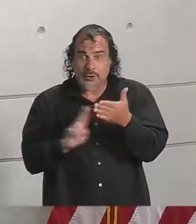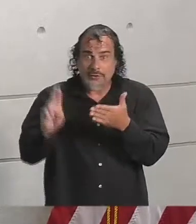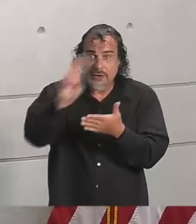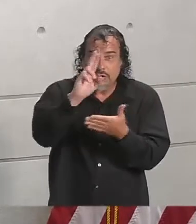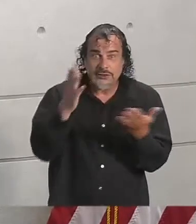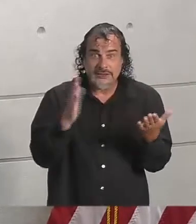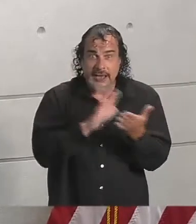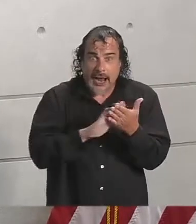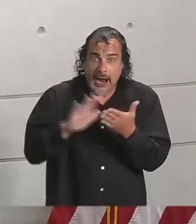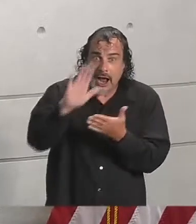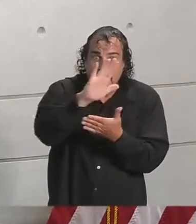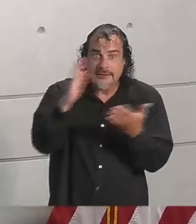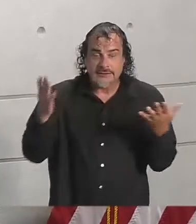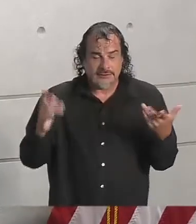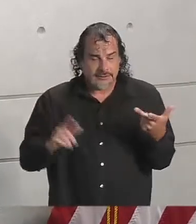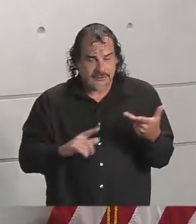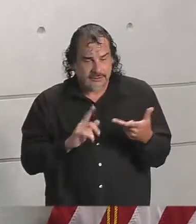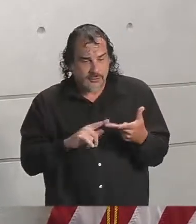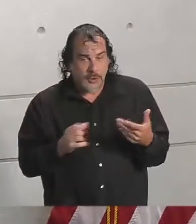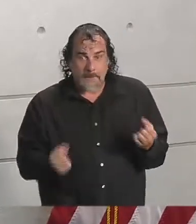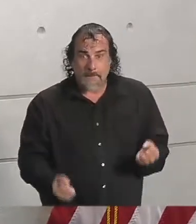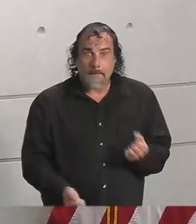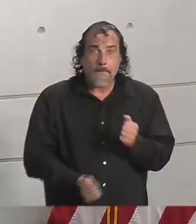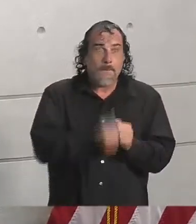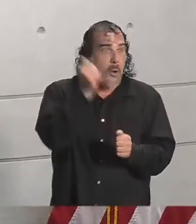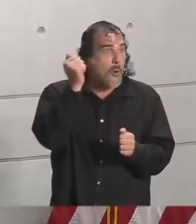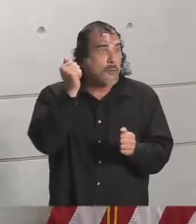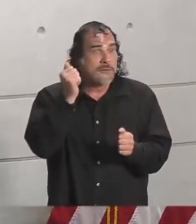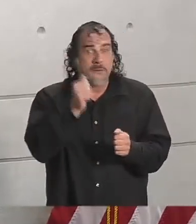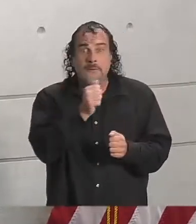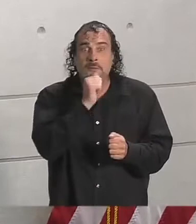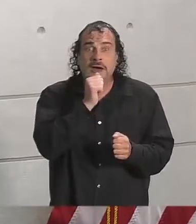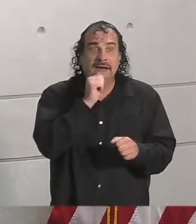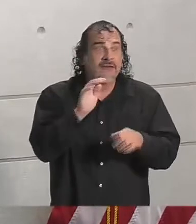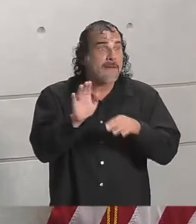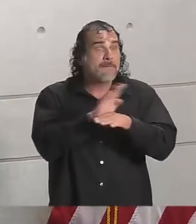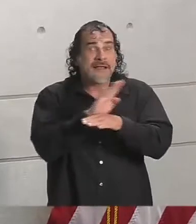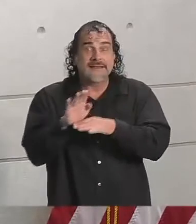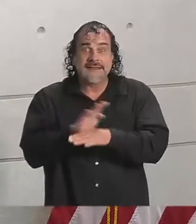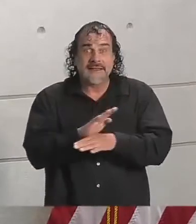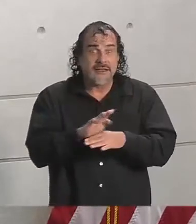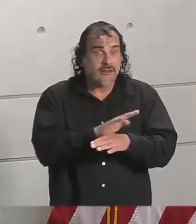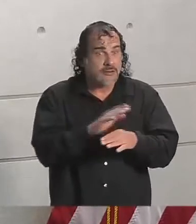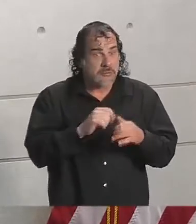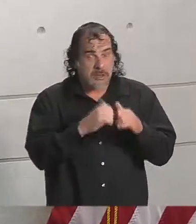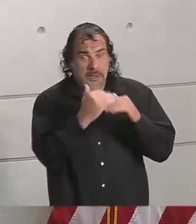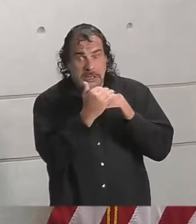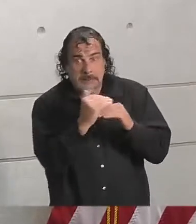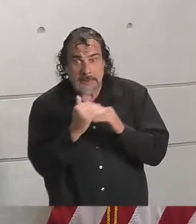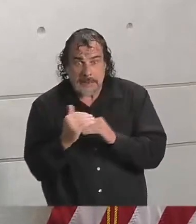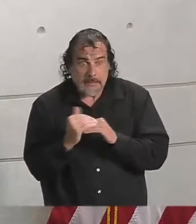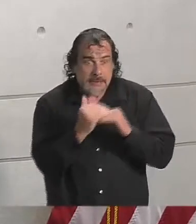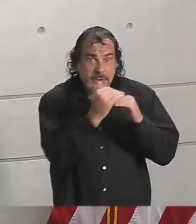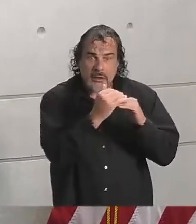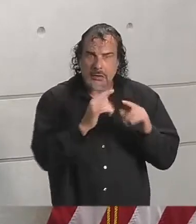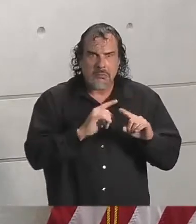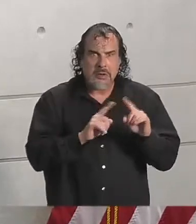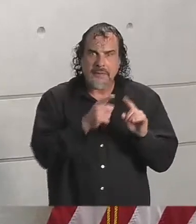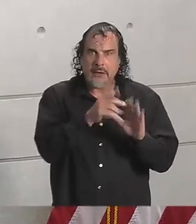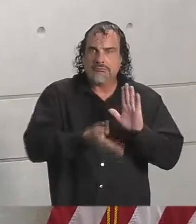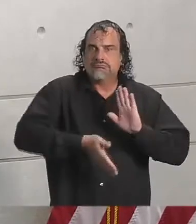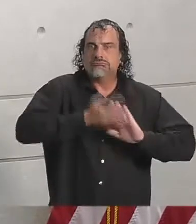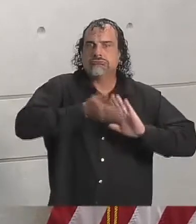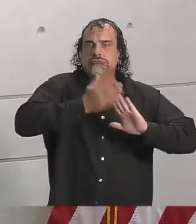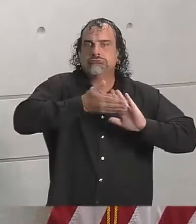learning, at a time when the vast majority of private sector entities, while they may have had limited restrictions on them, they were